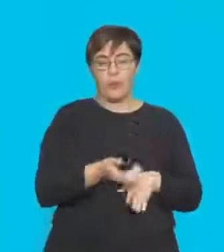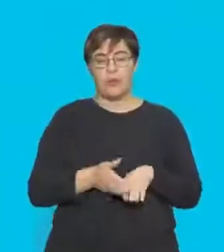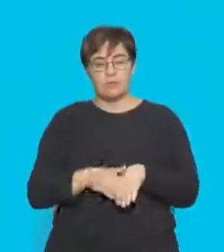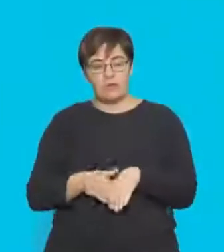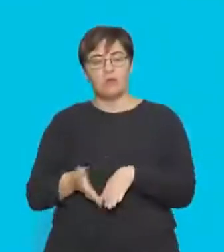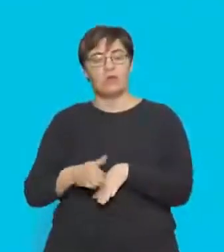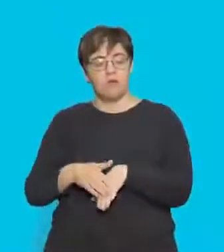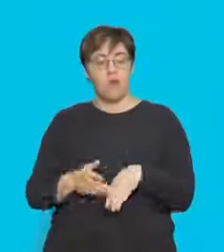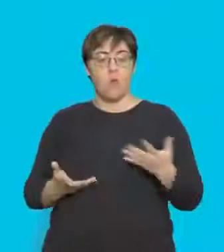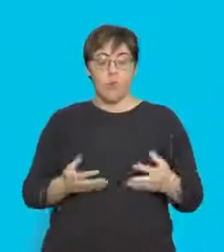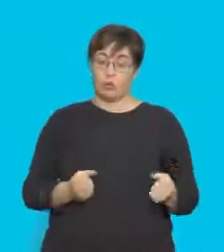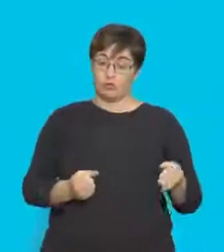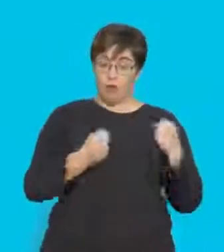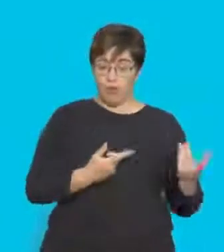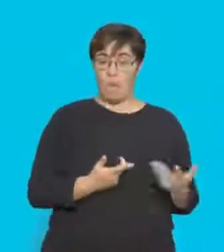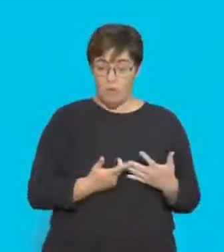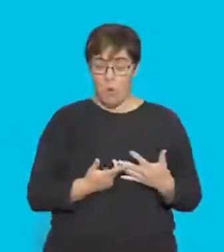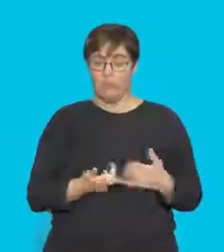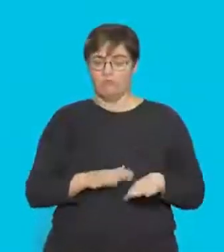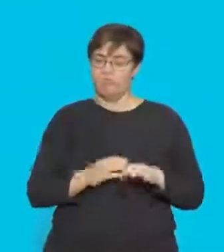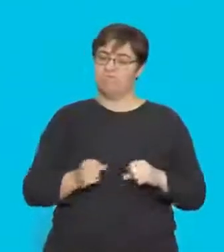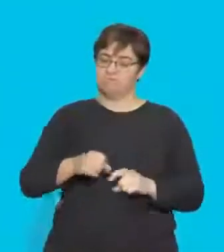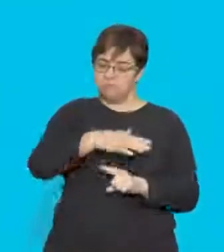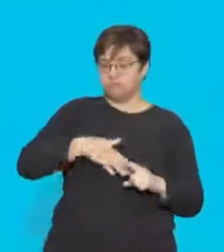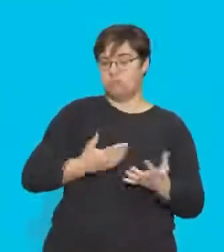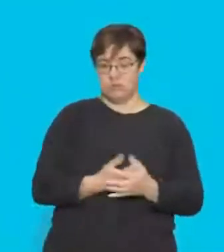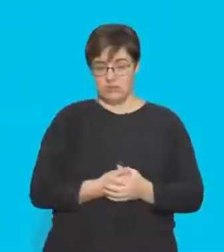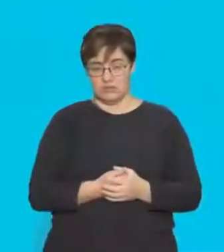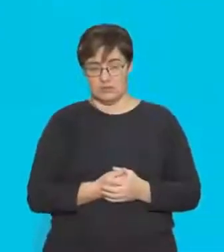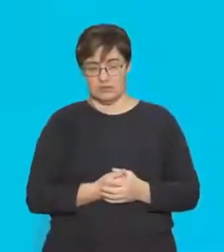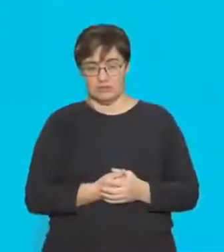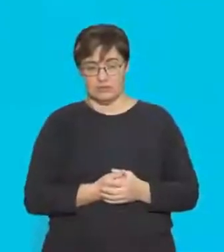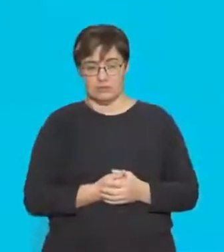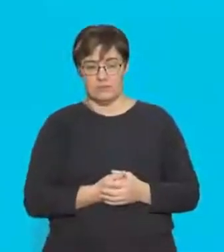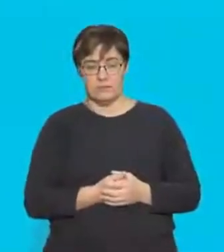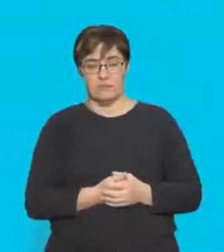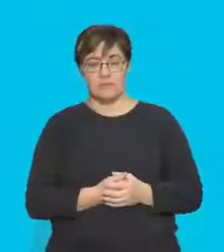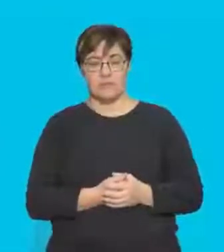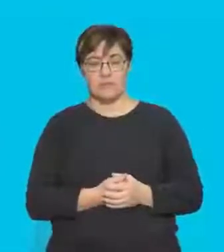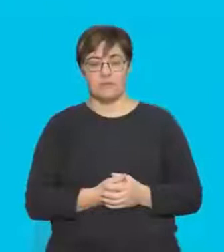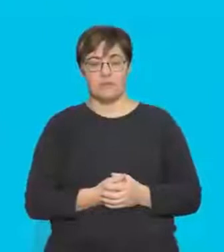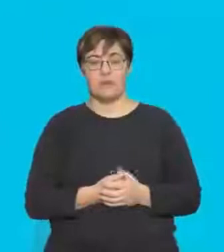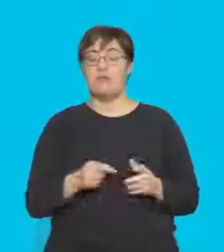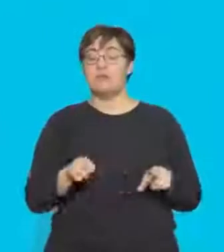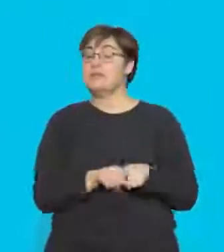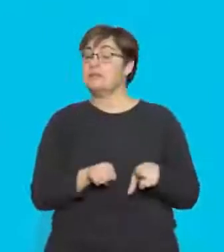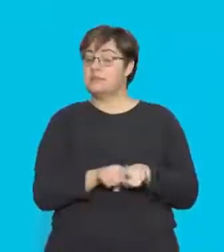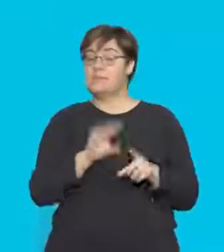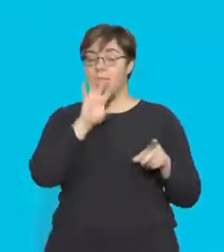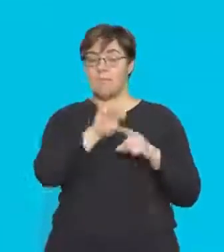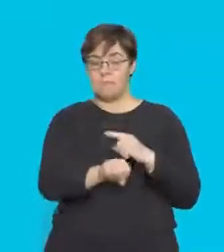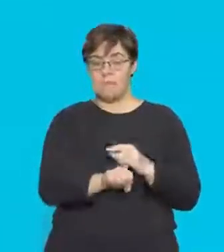smaller magnetic field, smaller effect on the iron filings, bigger current, bigger effect. We can also